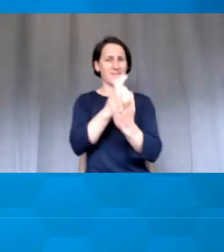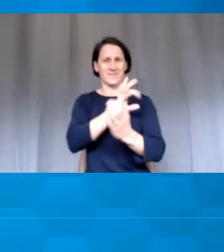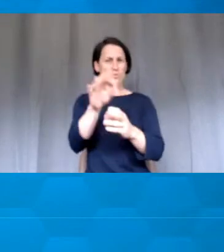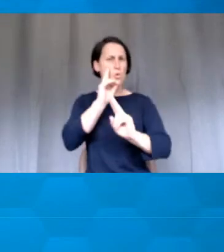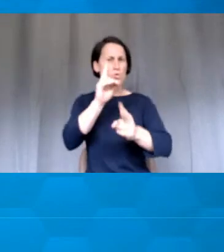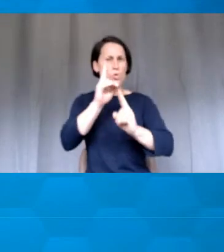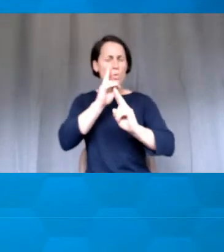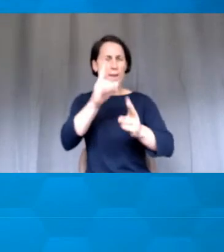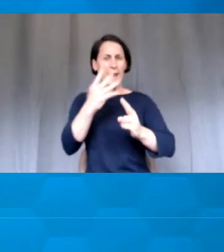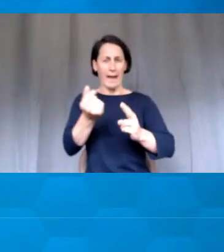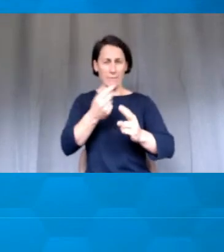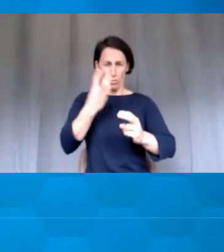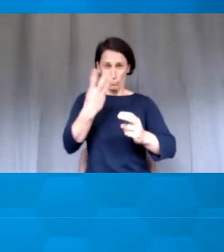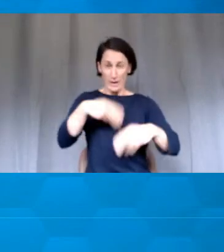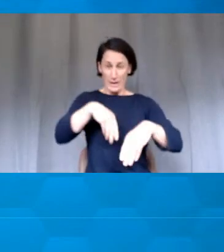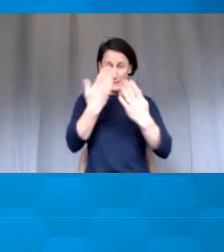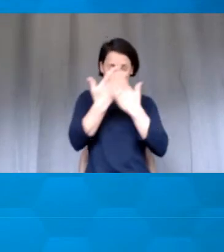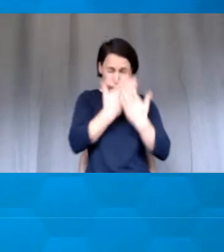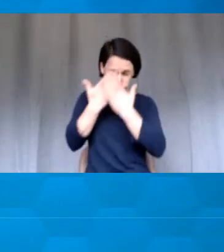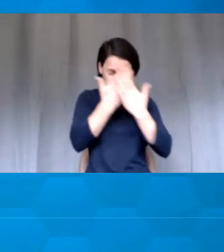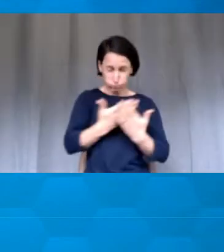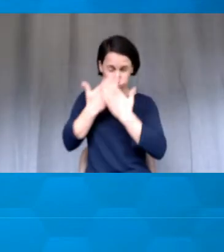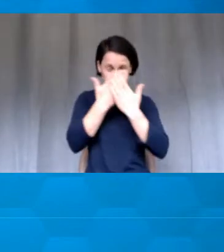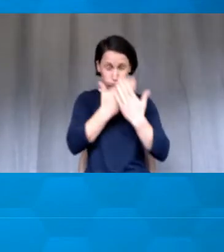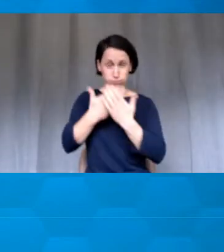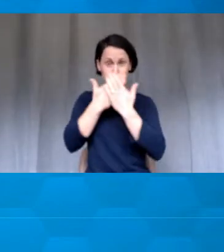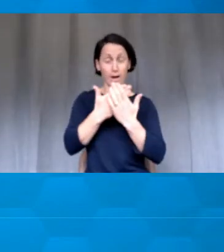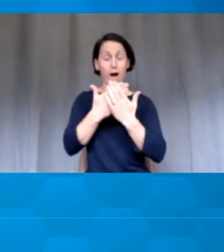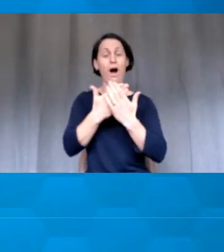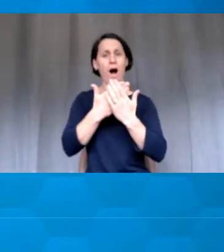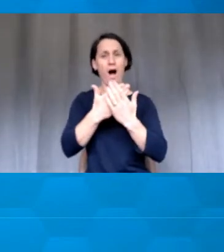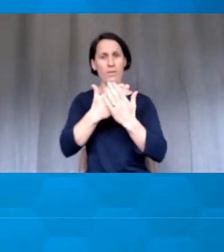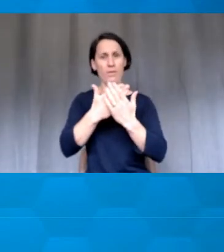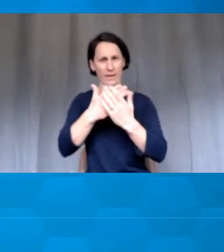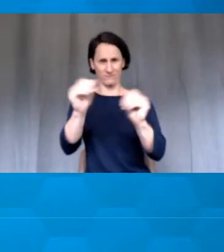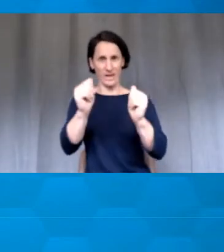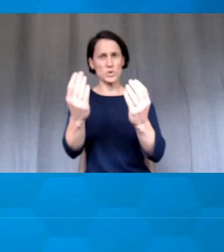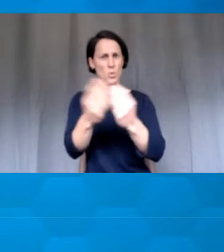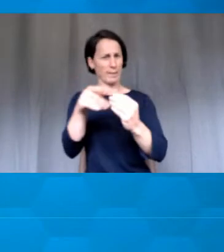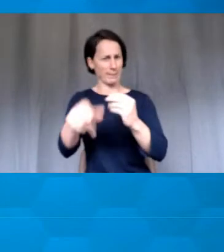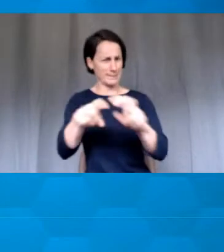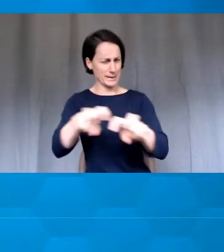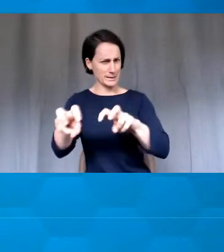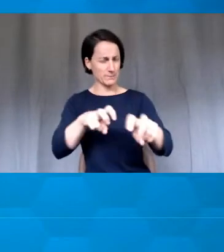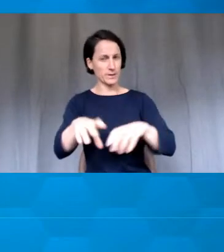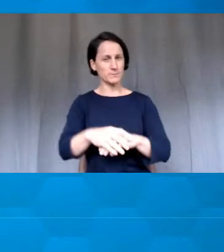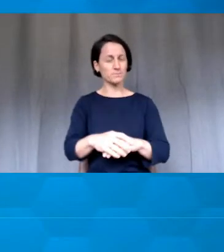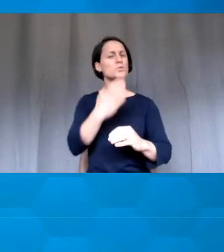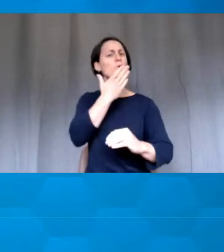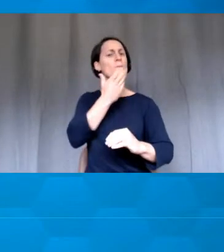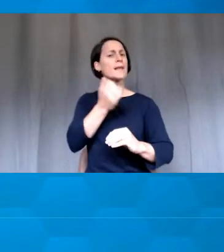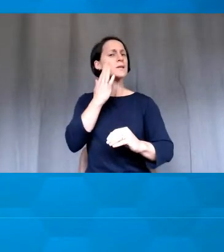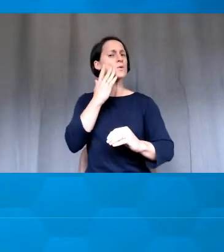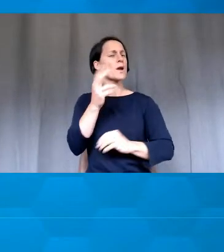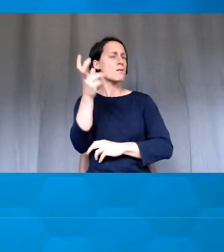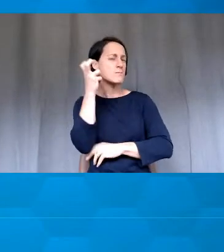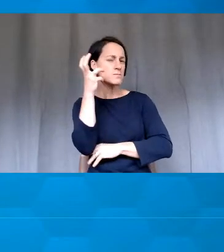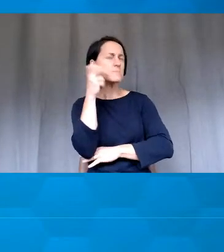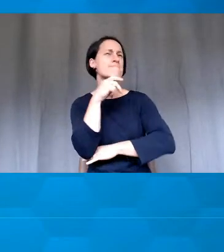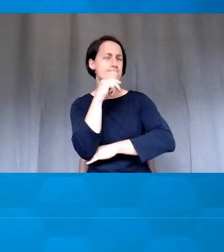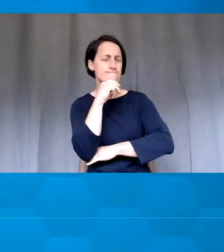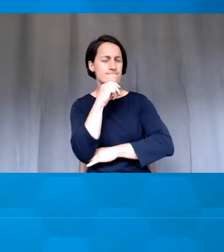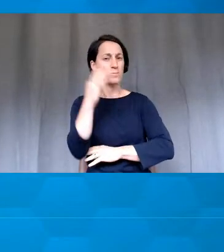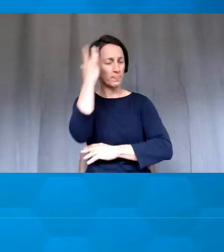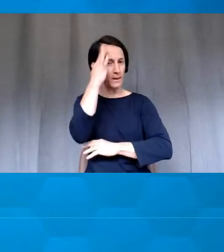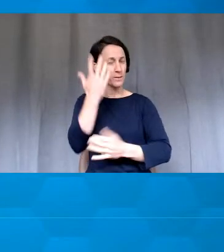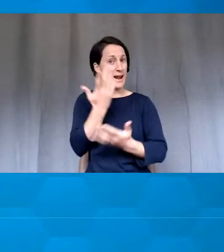immersive experience. So the question that I invite you to consider as you hear about the activity I'm going to describe is, how might you